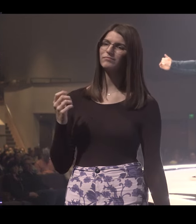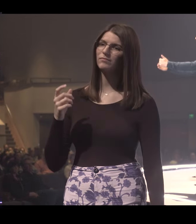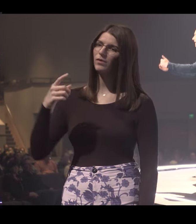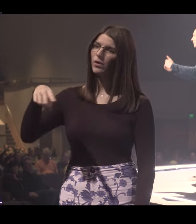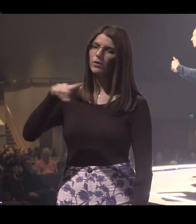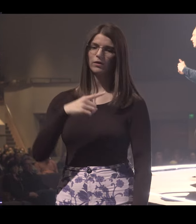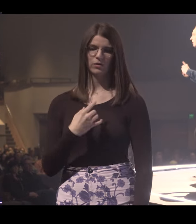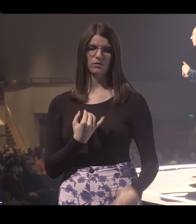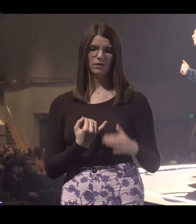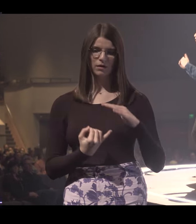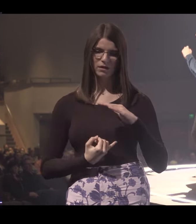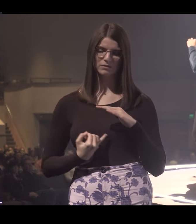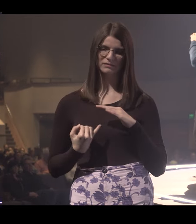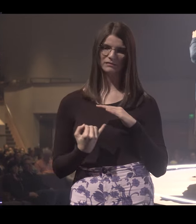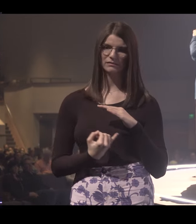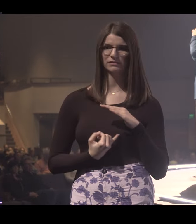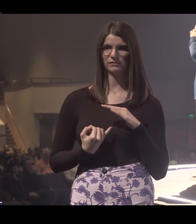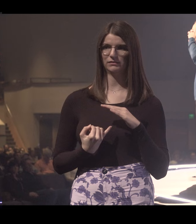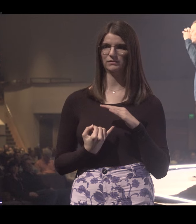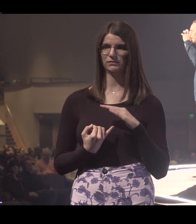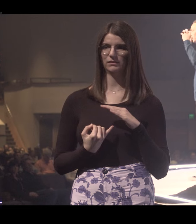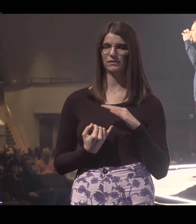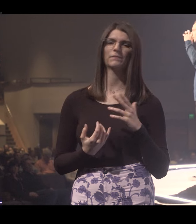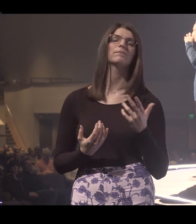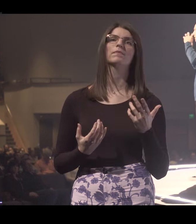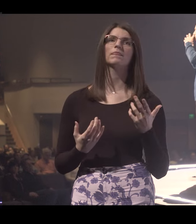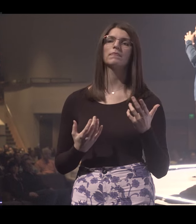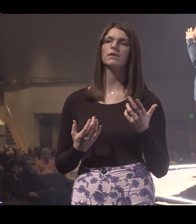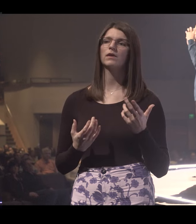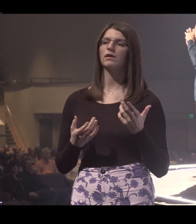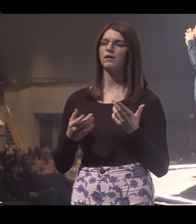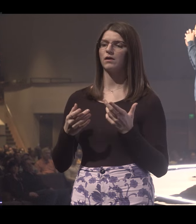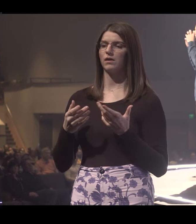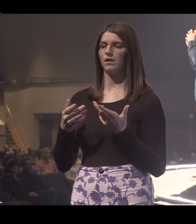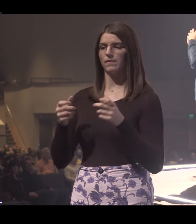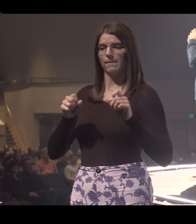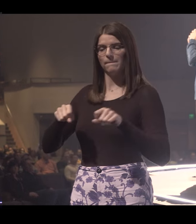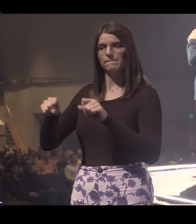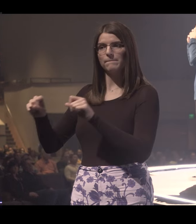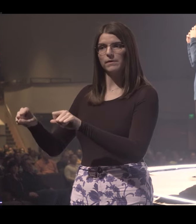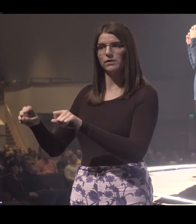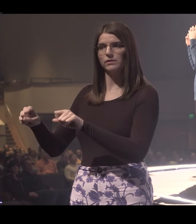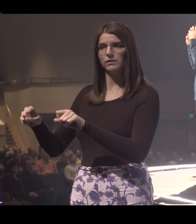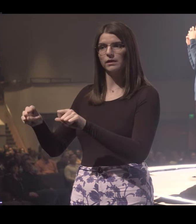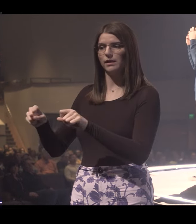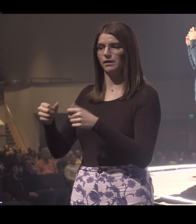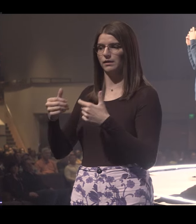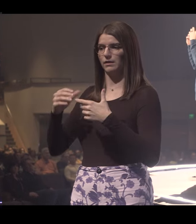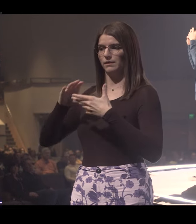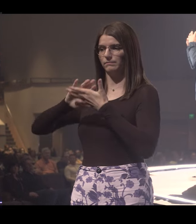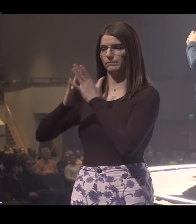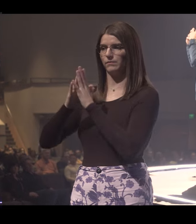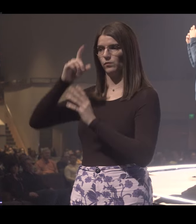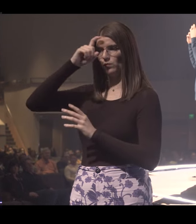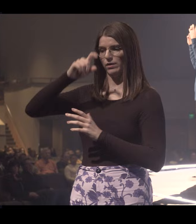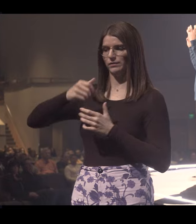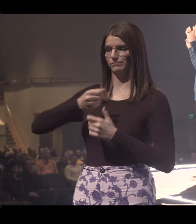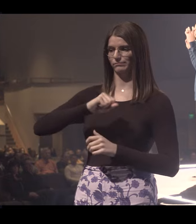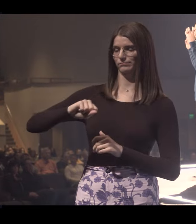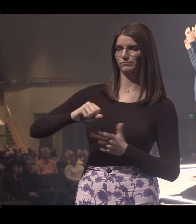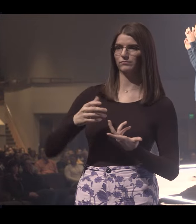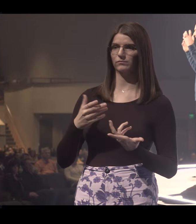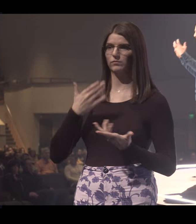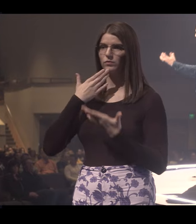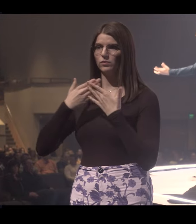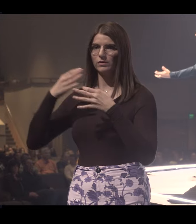When you isolate yourself, you are removing yourself from the ability of having wisdom. You don't